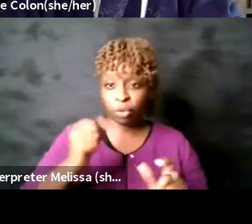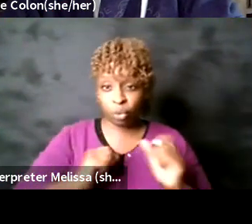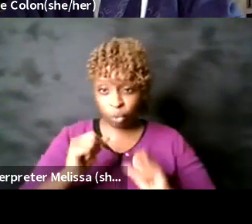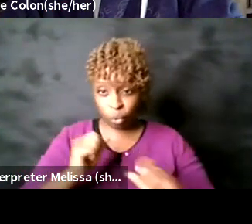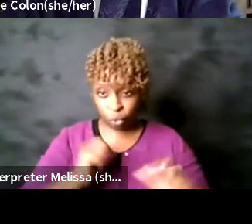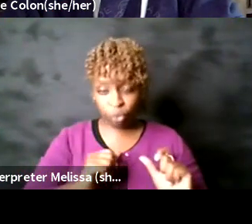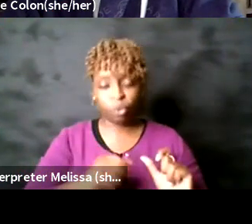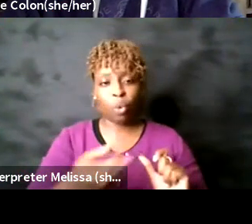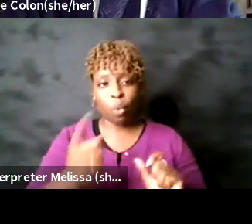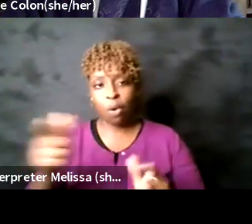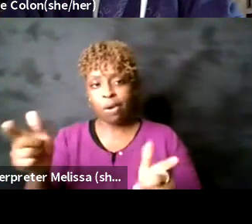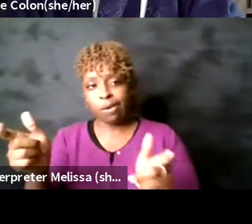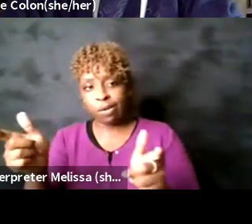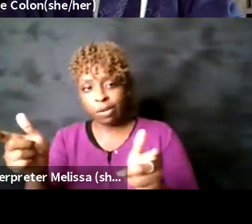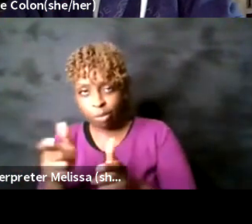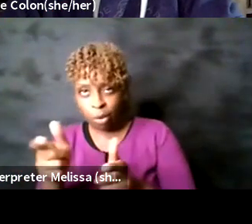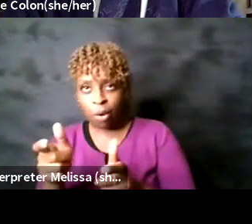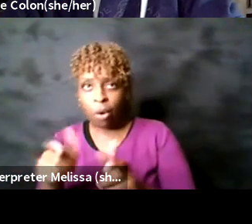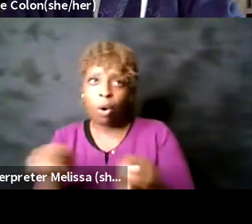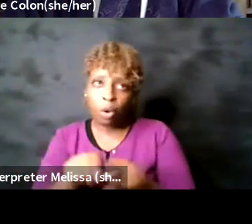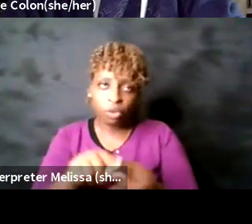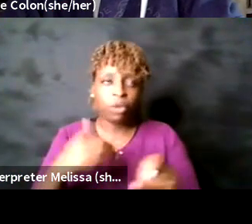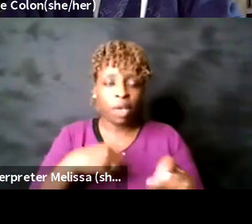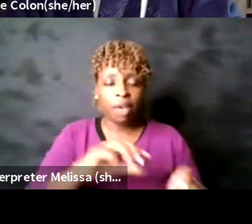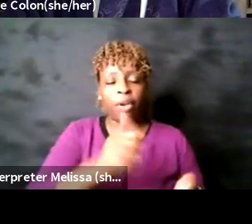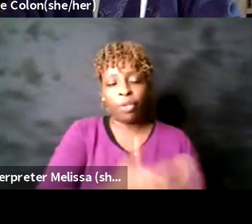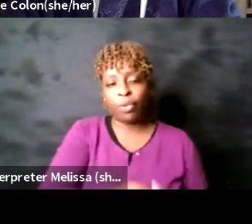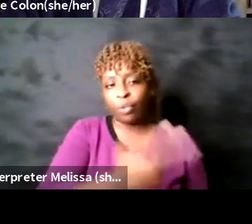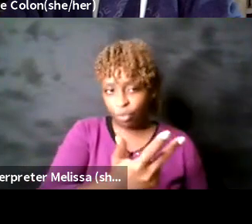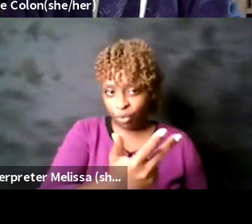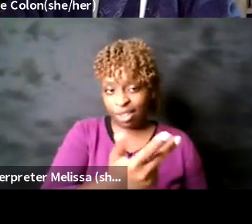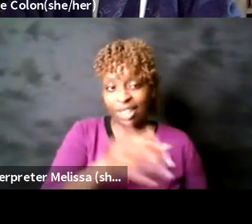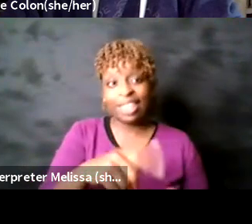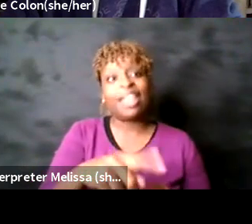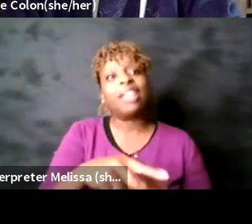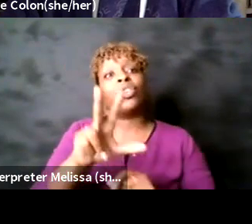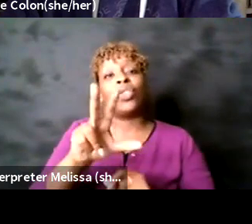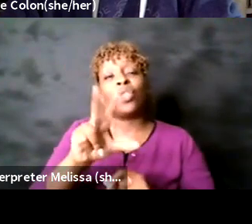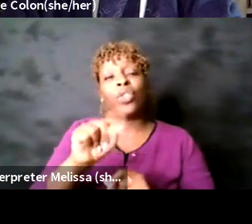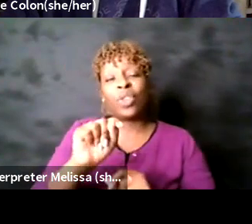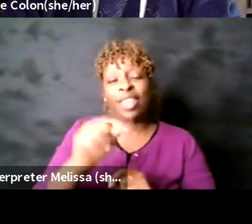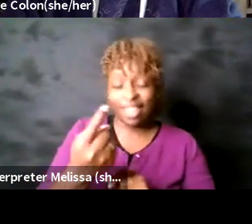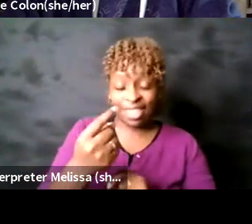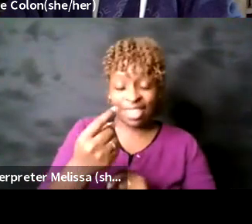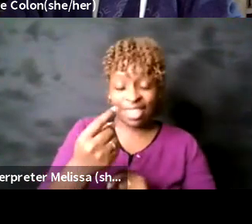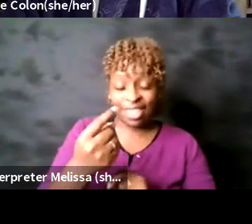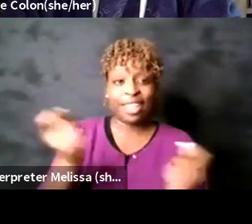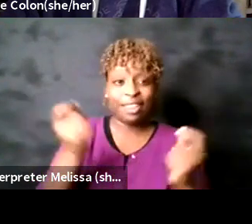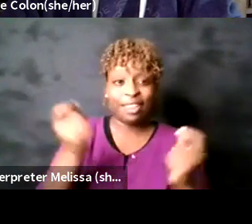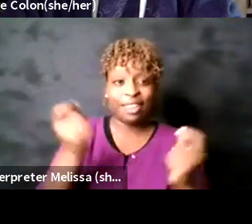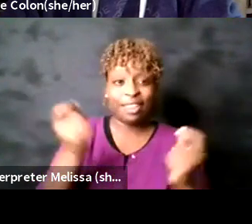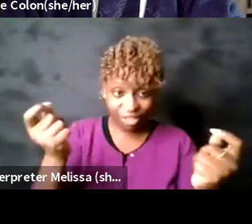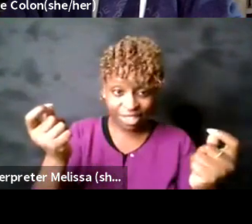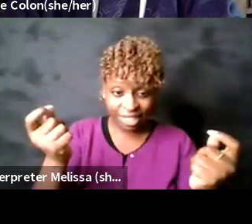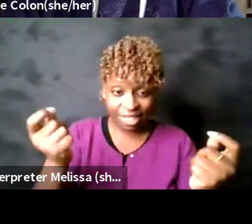productions so three smaller productions that will lead us into our 30th anniversary season uh we are announcing our dates